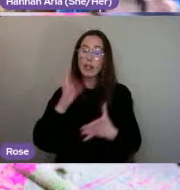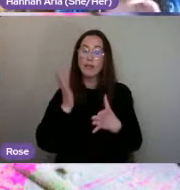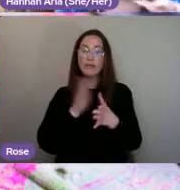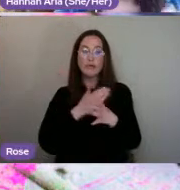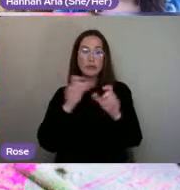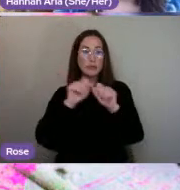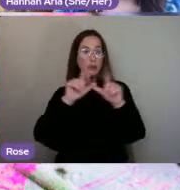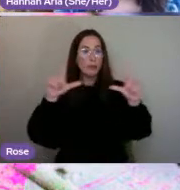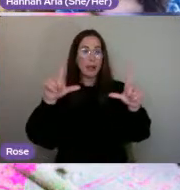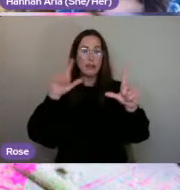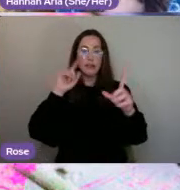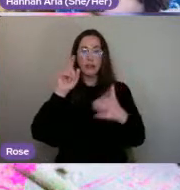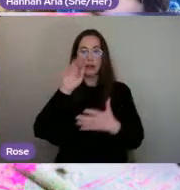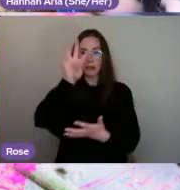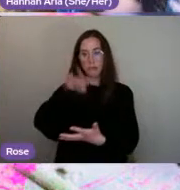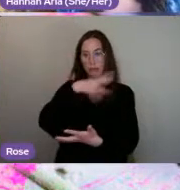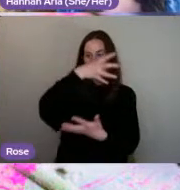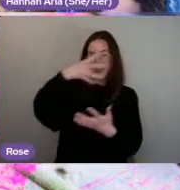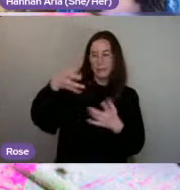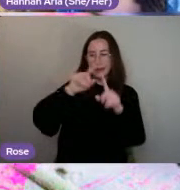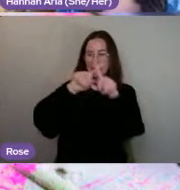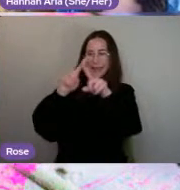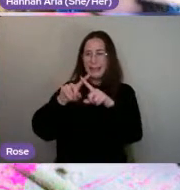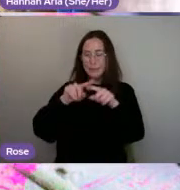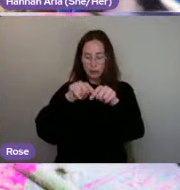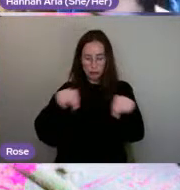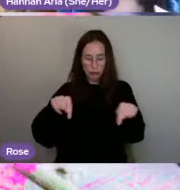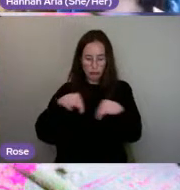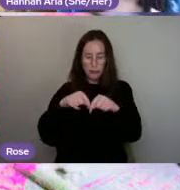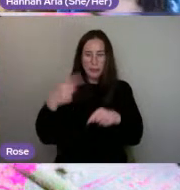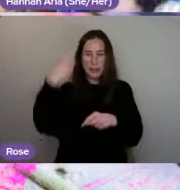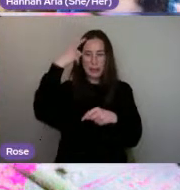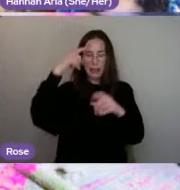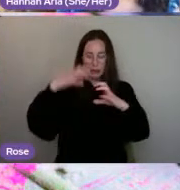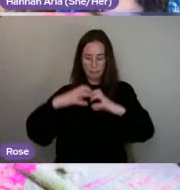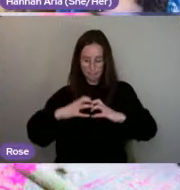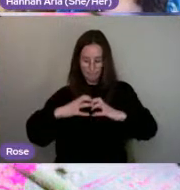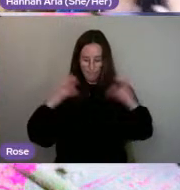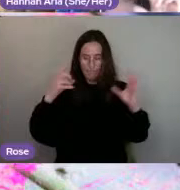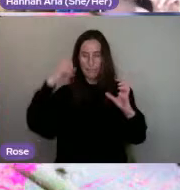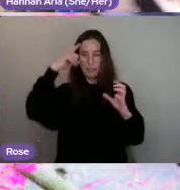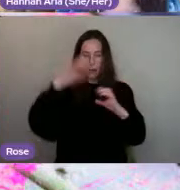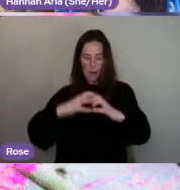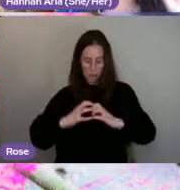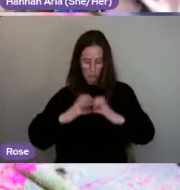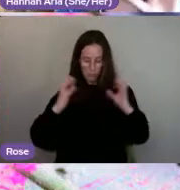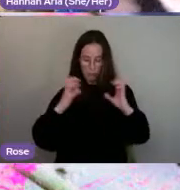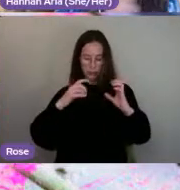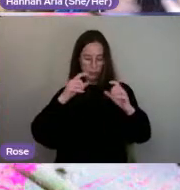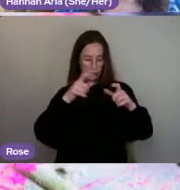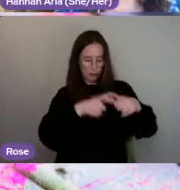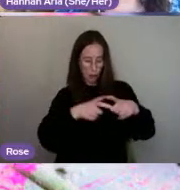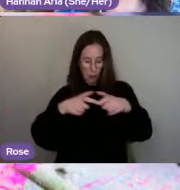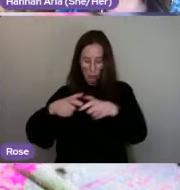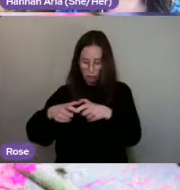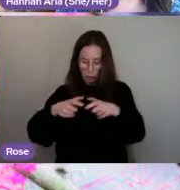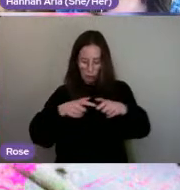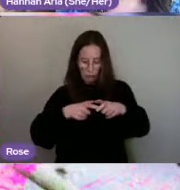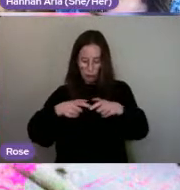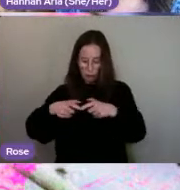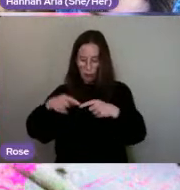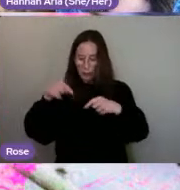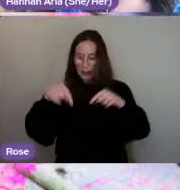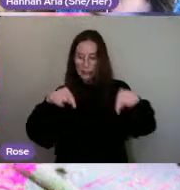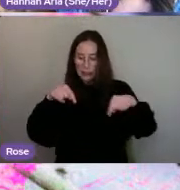rooms inside his head is literally like a skull kind of opened up and you can see different rooms as different characters.